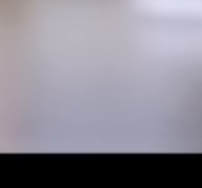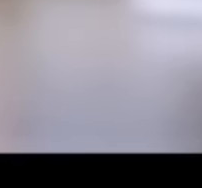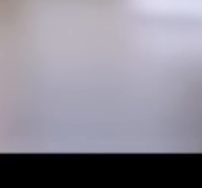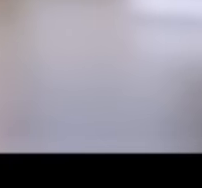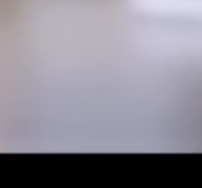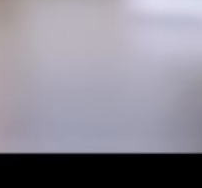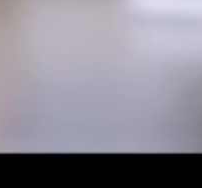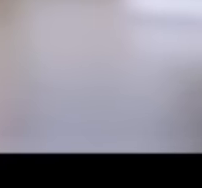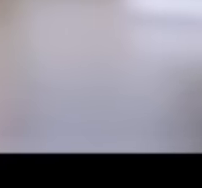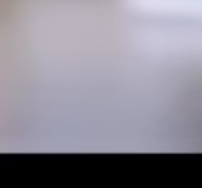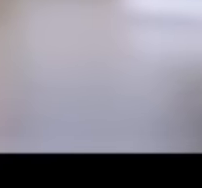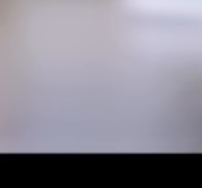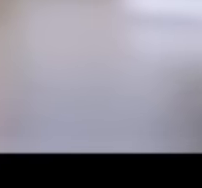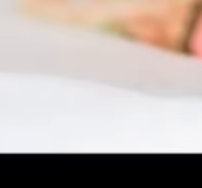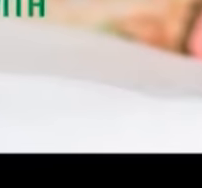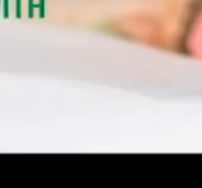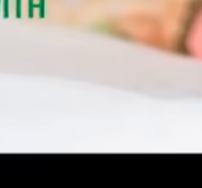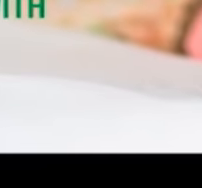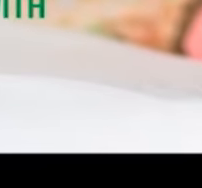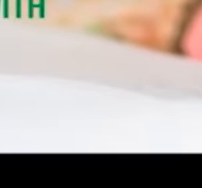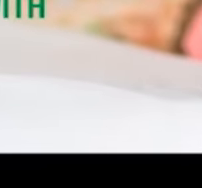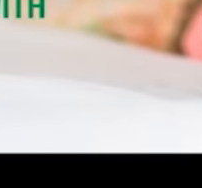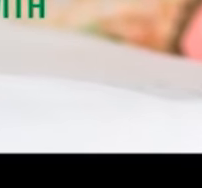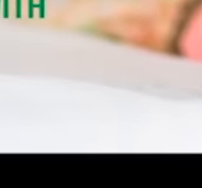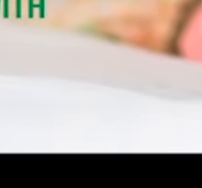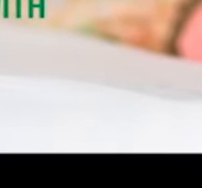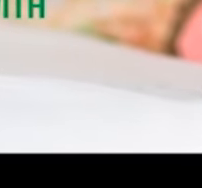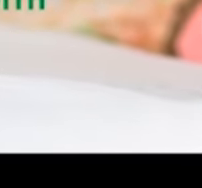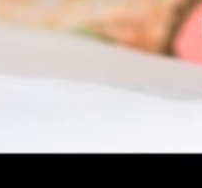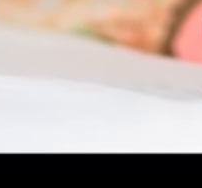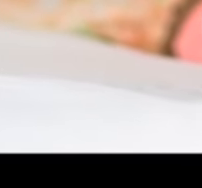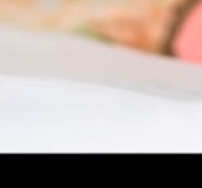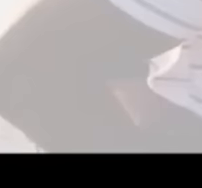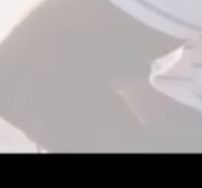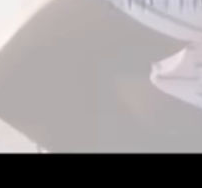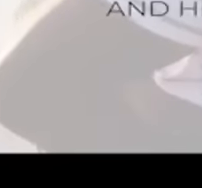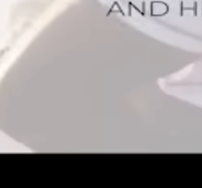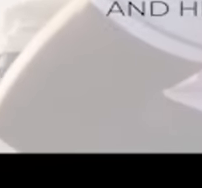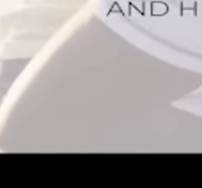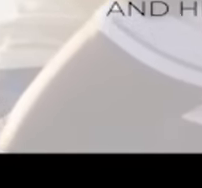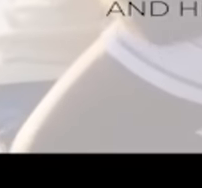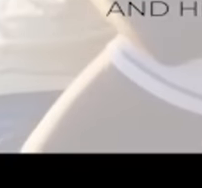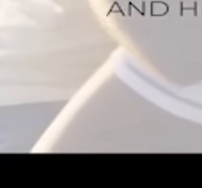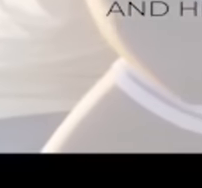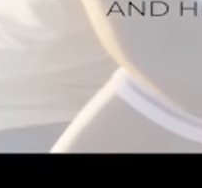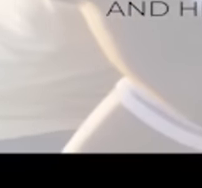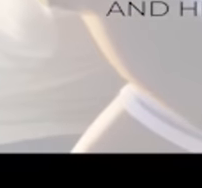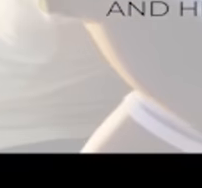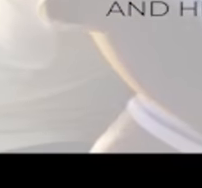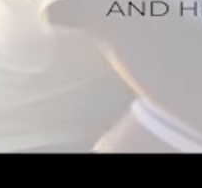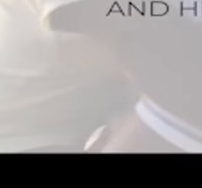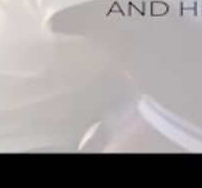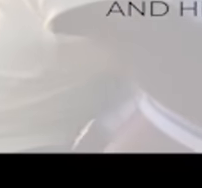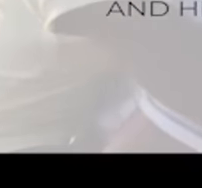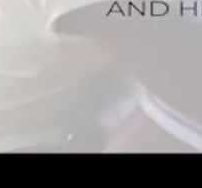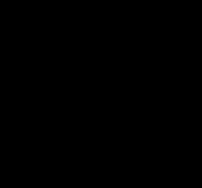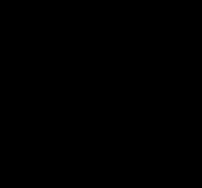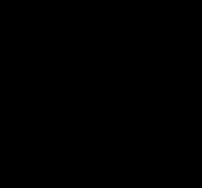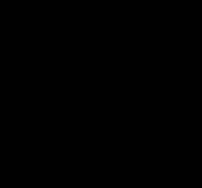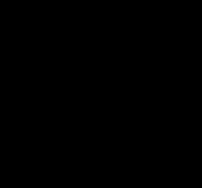symptoms that people get in their tummies. It just makes people feel better. Probiotic Excel. Get yours today.